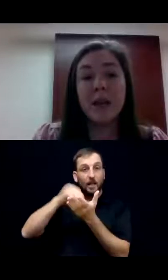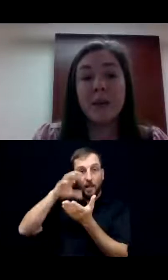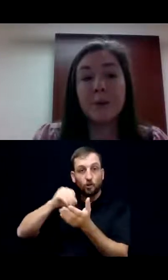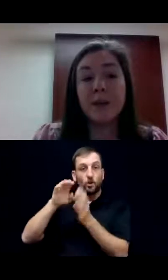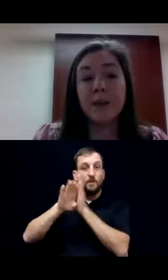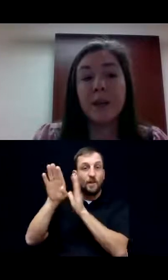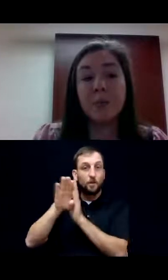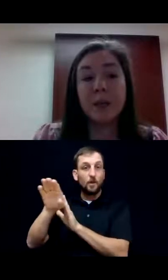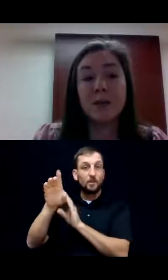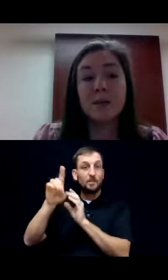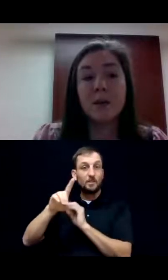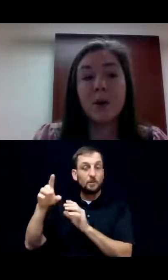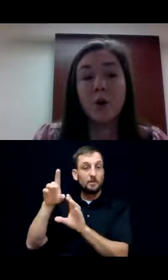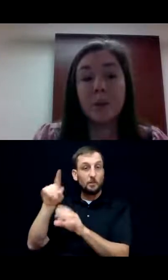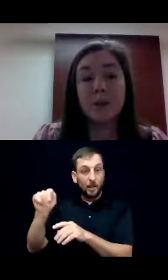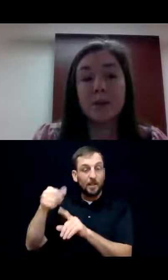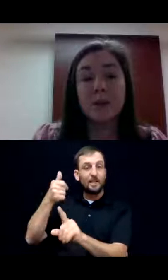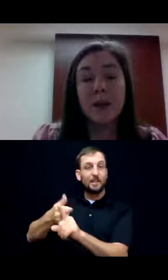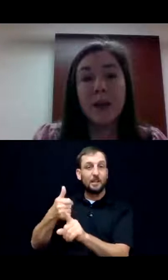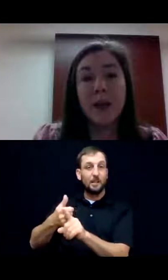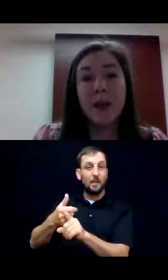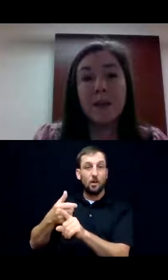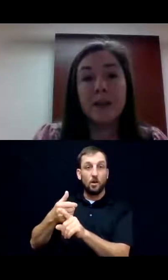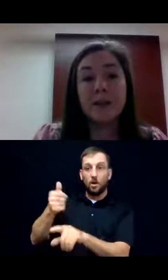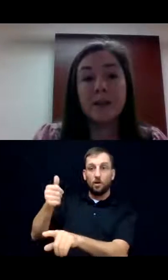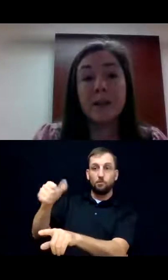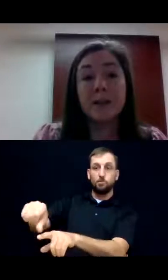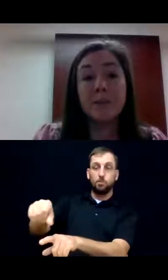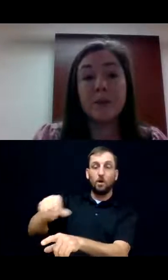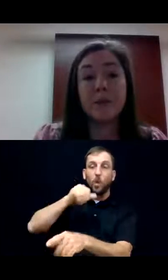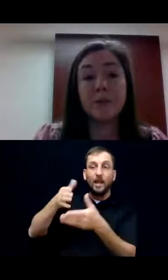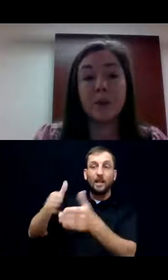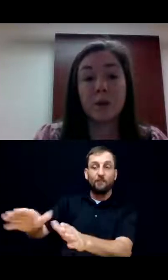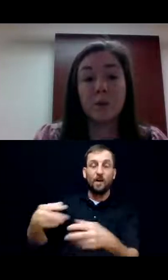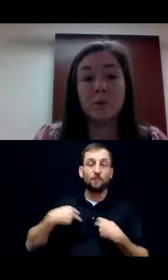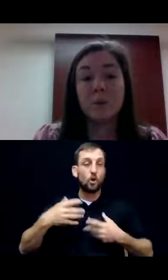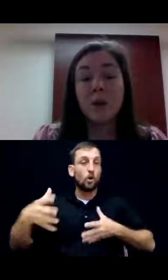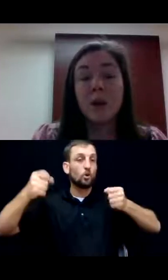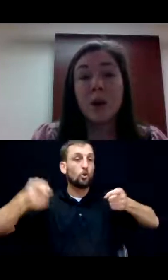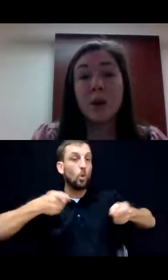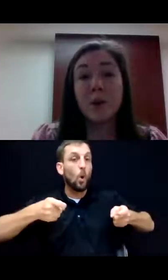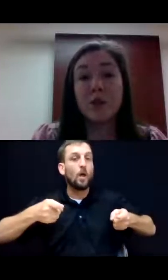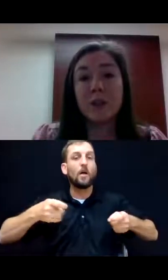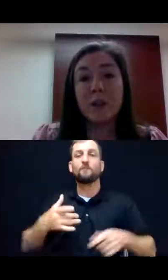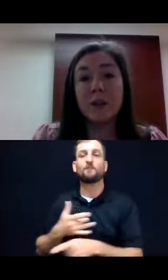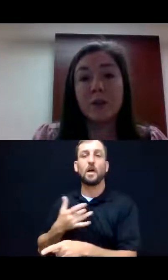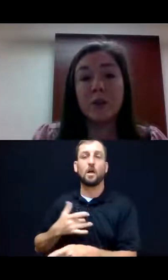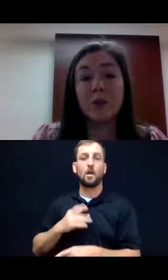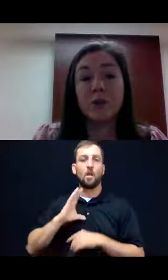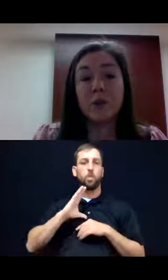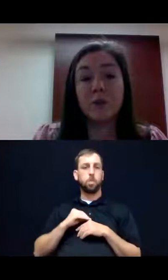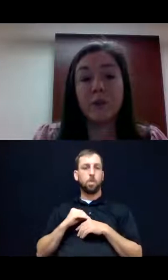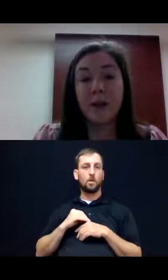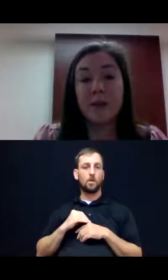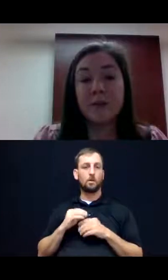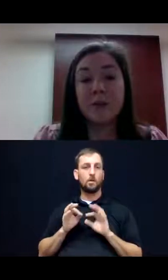they end up feeling helpless, hopeless, and they tend to be self-critical. Unfortunately, the